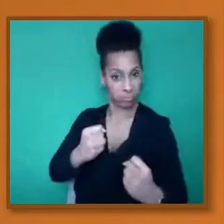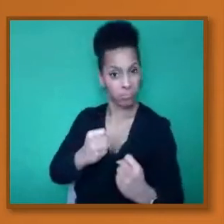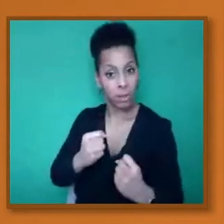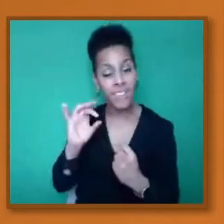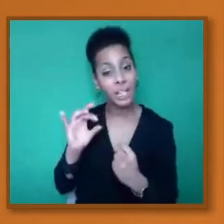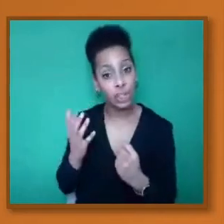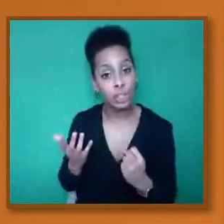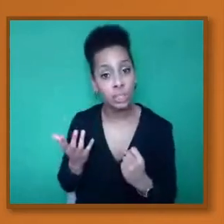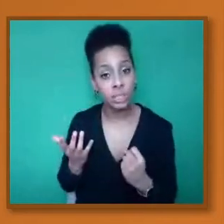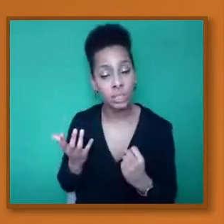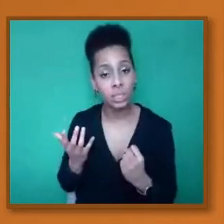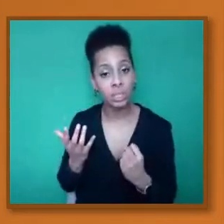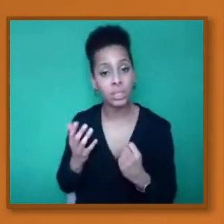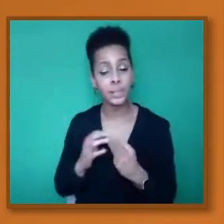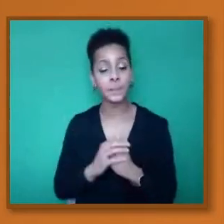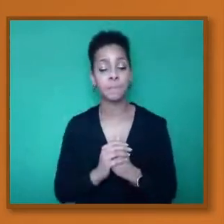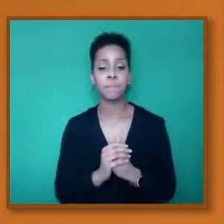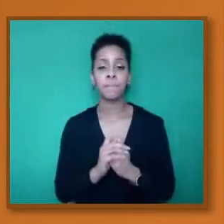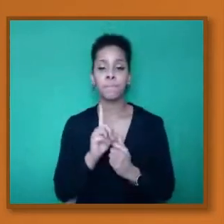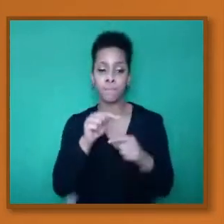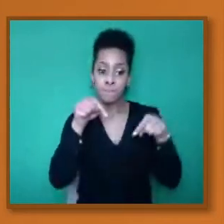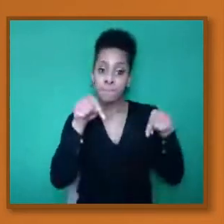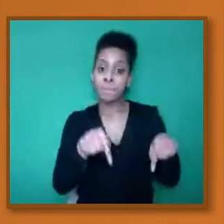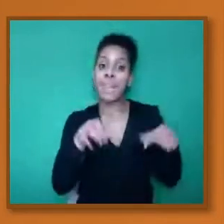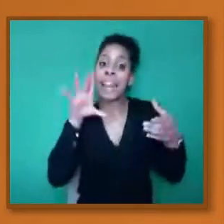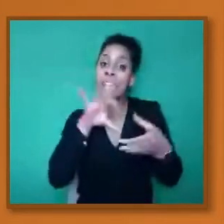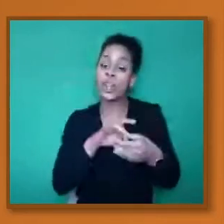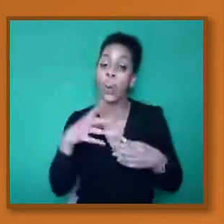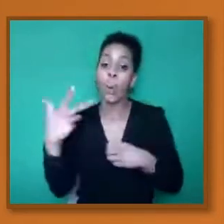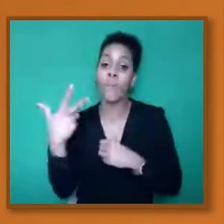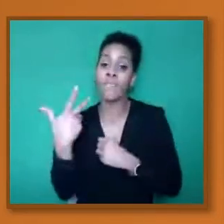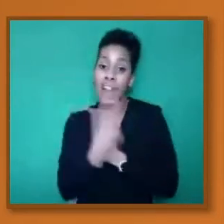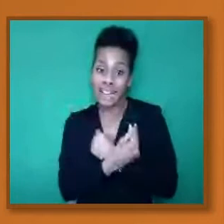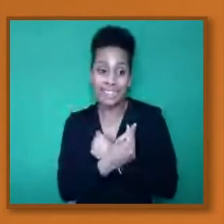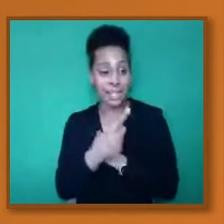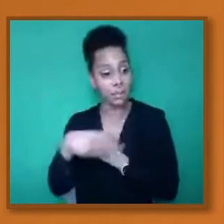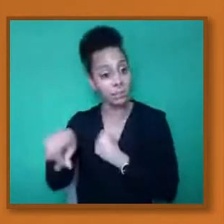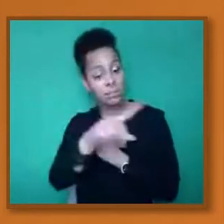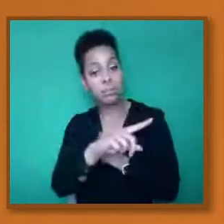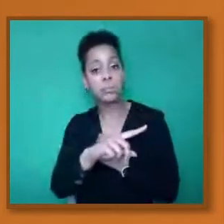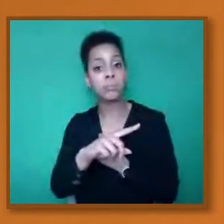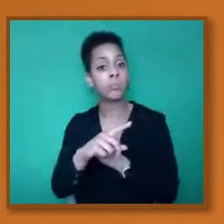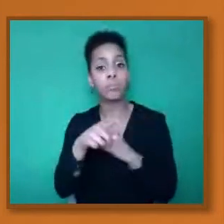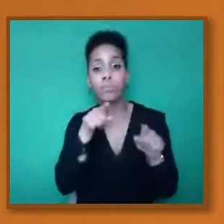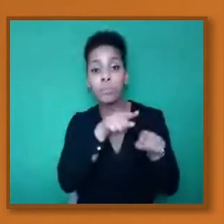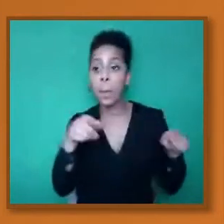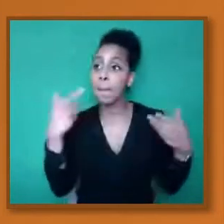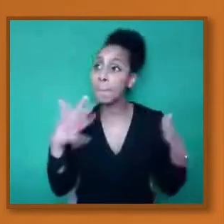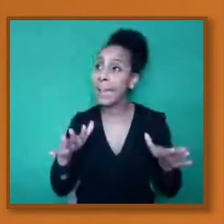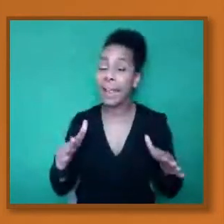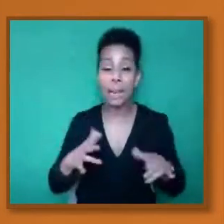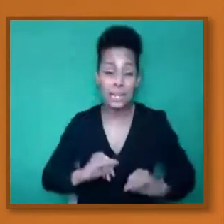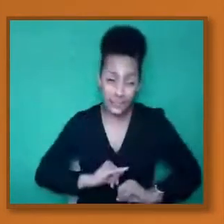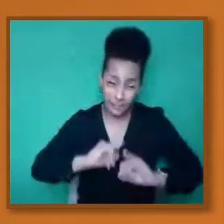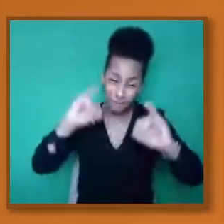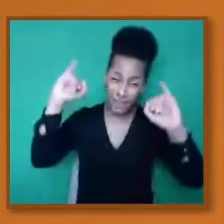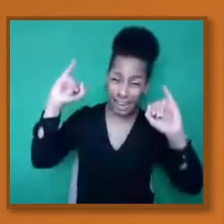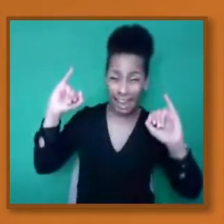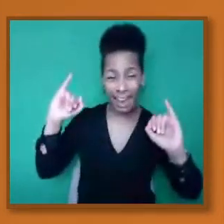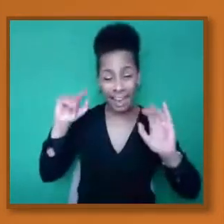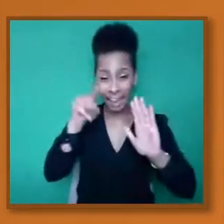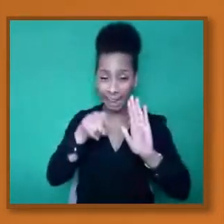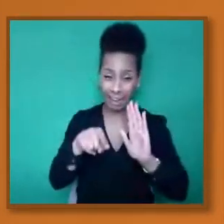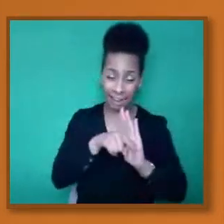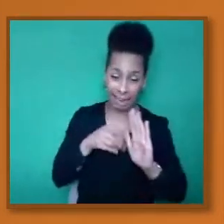far, there is no one that have had severe adverse effects in the UK. With